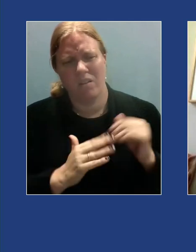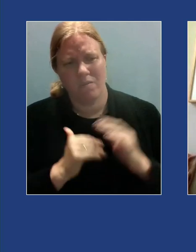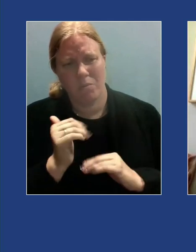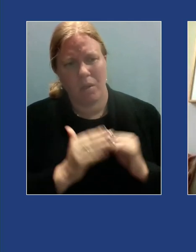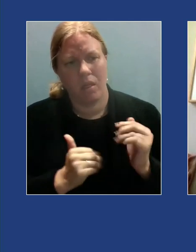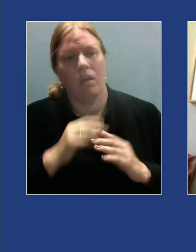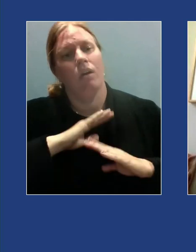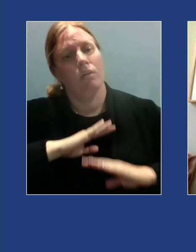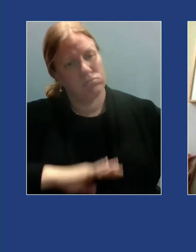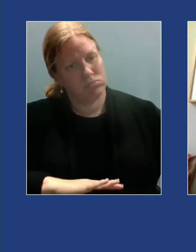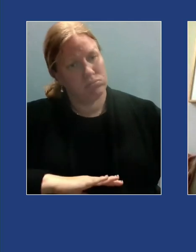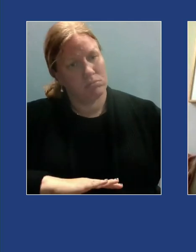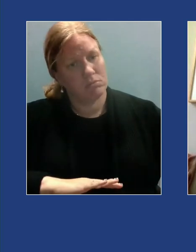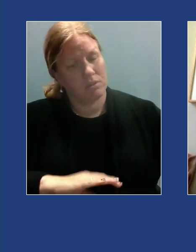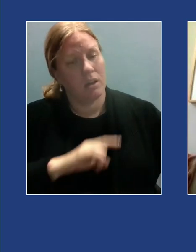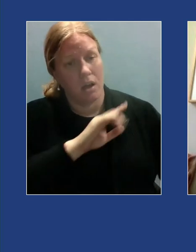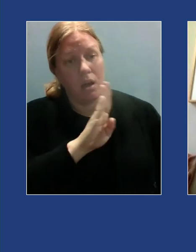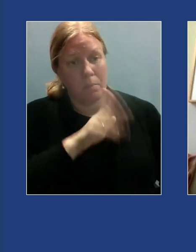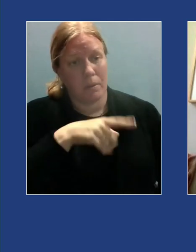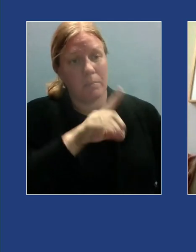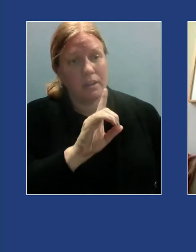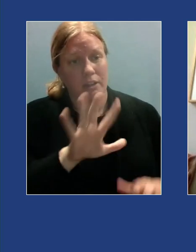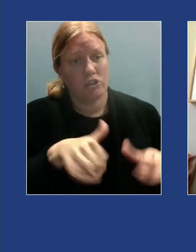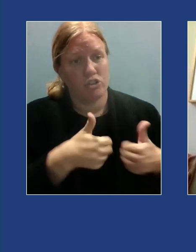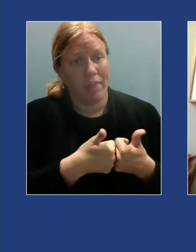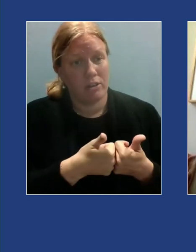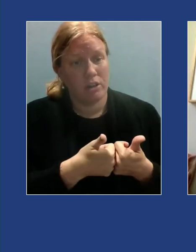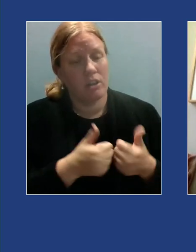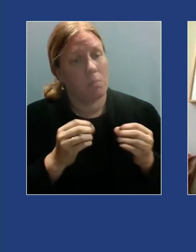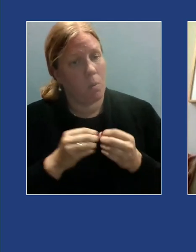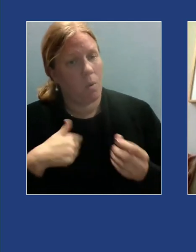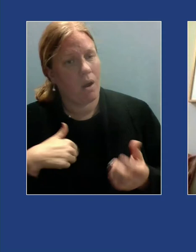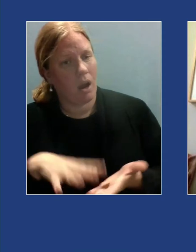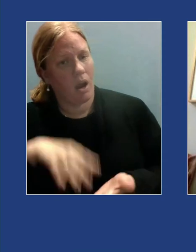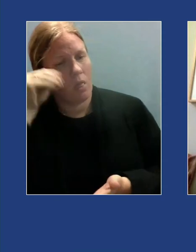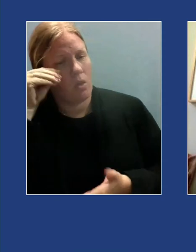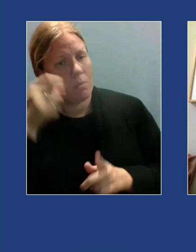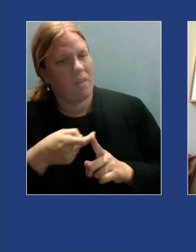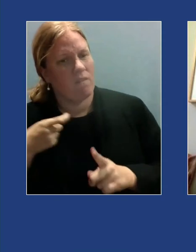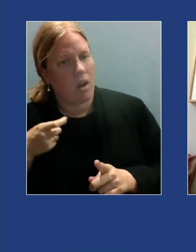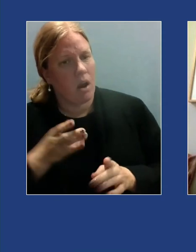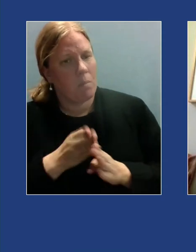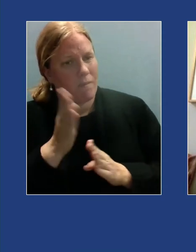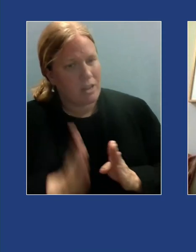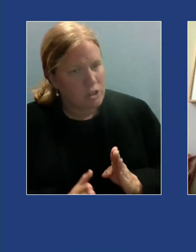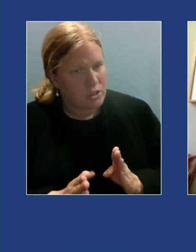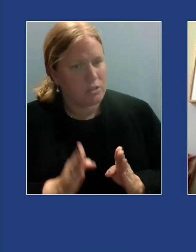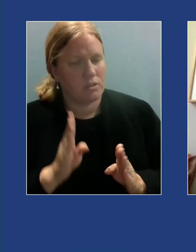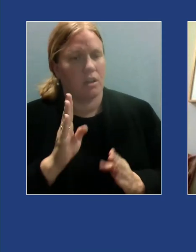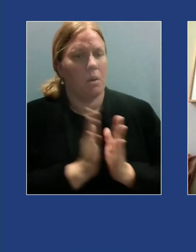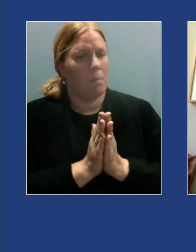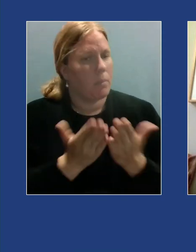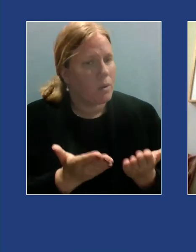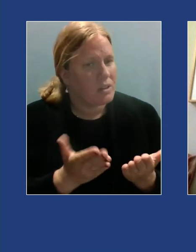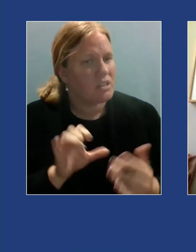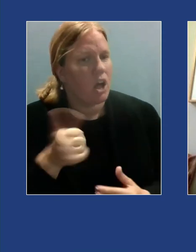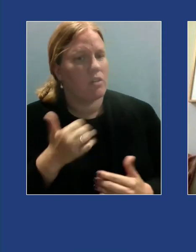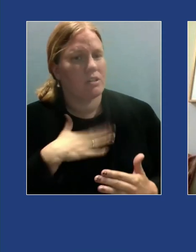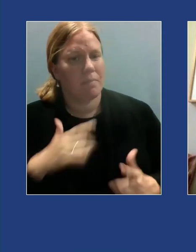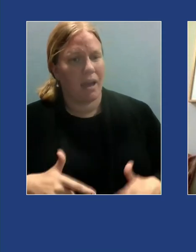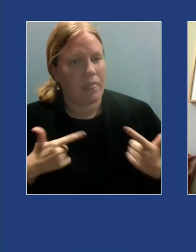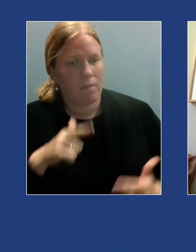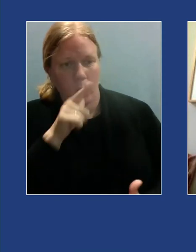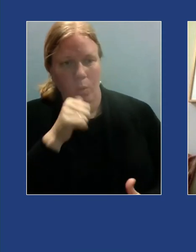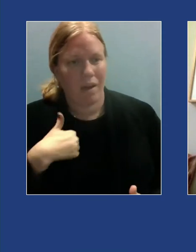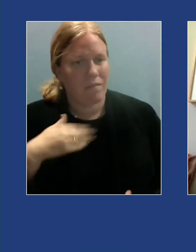it's really challenging and I've seen that the more I learn about it from professionals from books from others in my life who have BPD and their